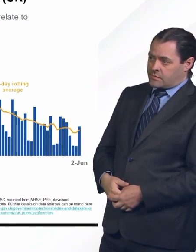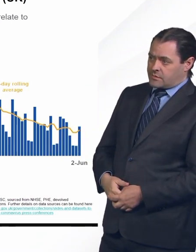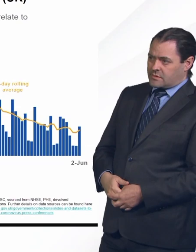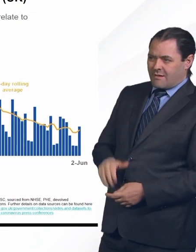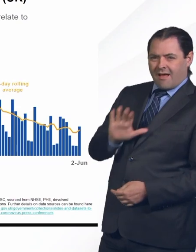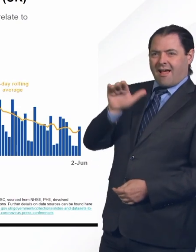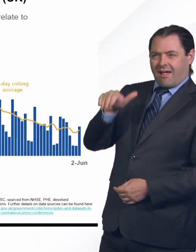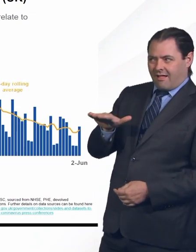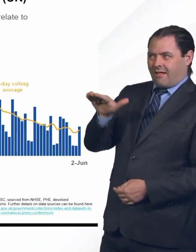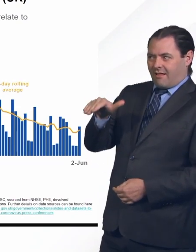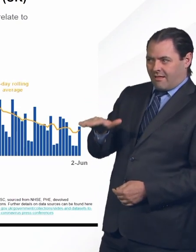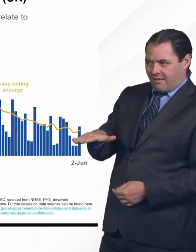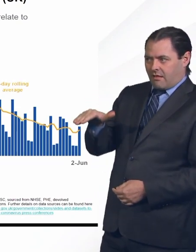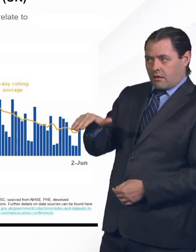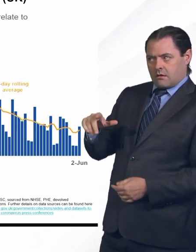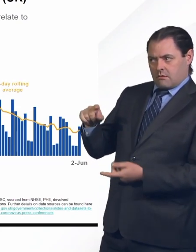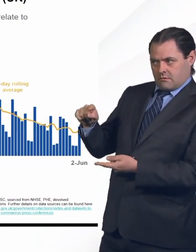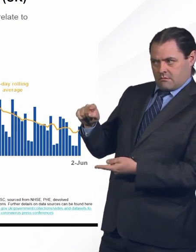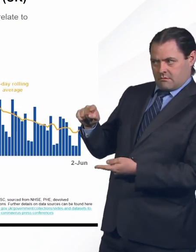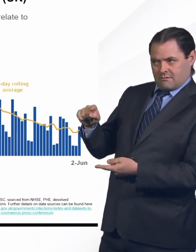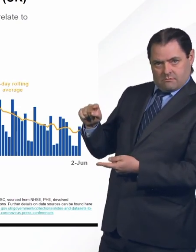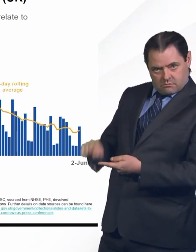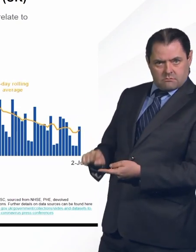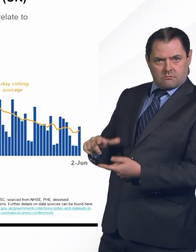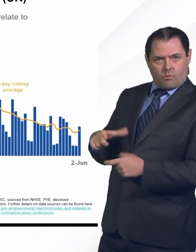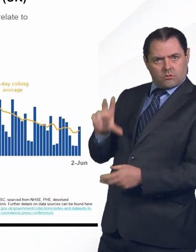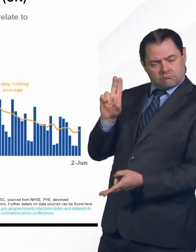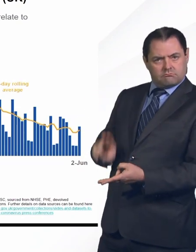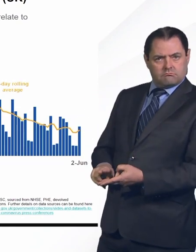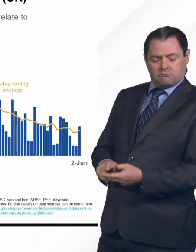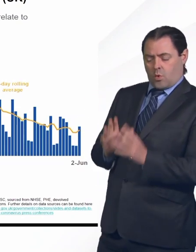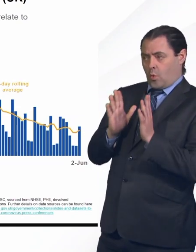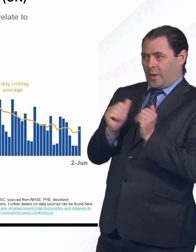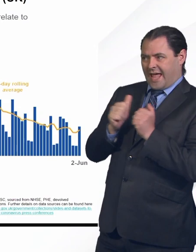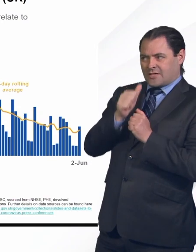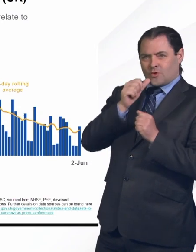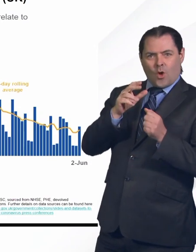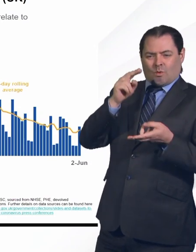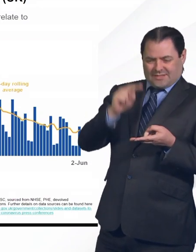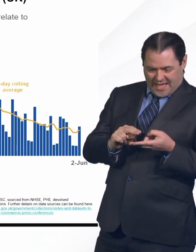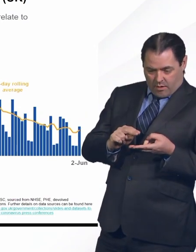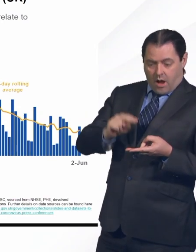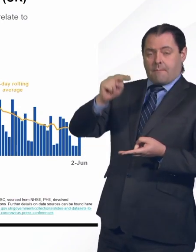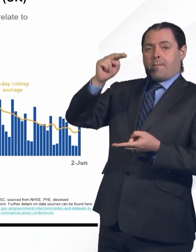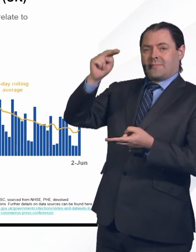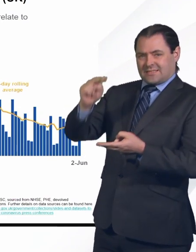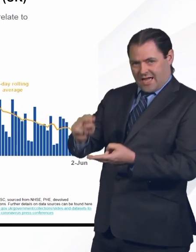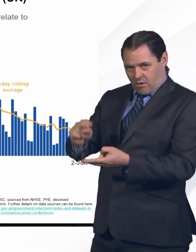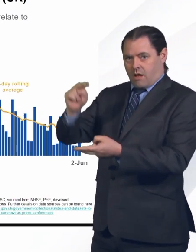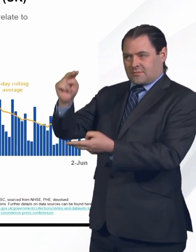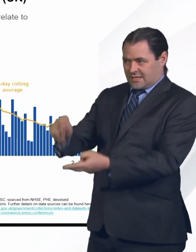is still some way to go. And after the weekend effect, which we've seen each weekend in terms of the number of deaths